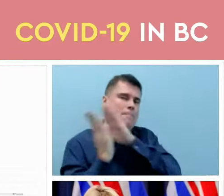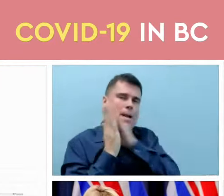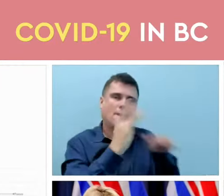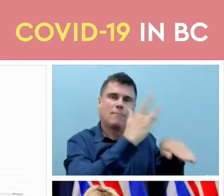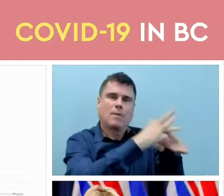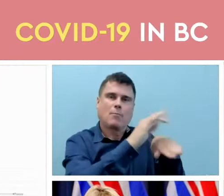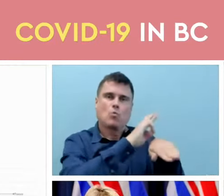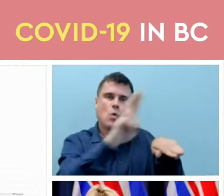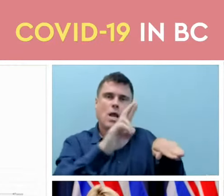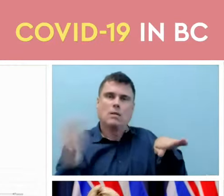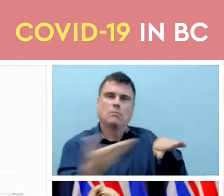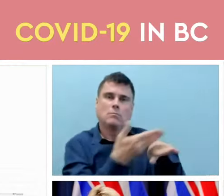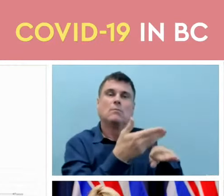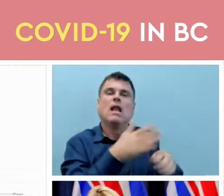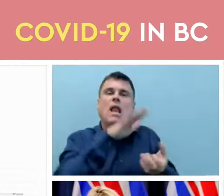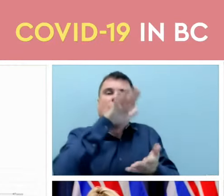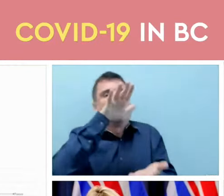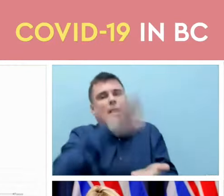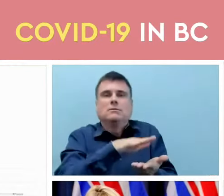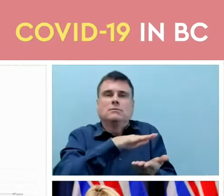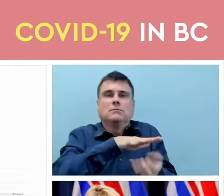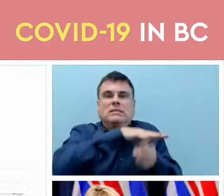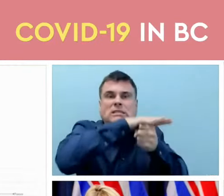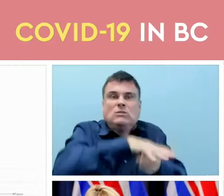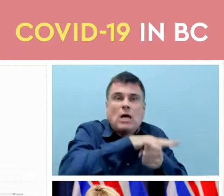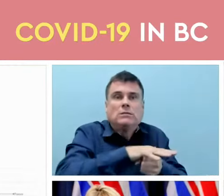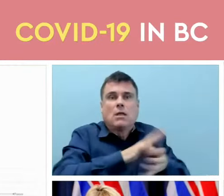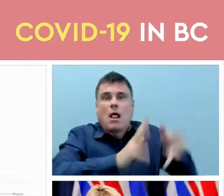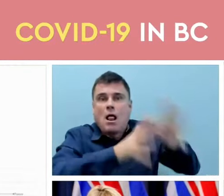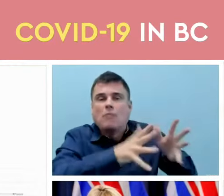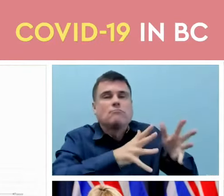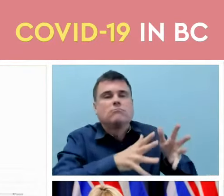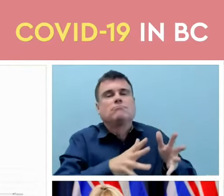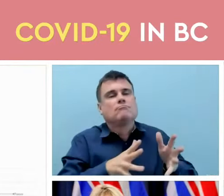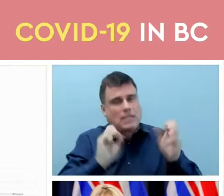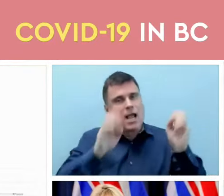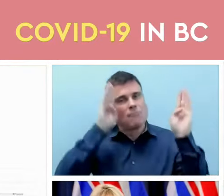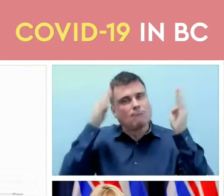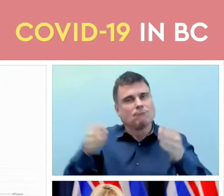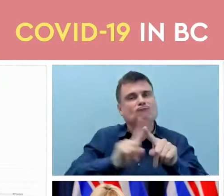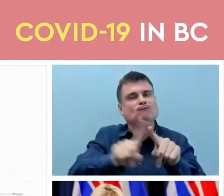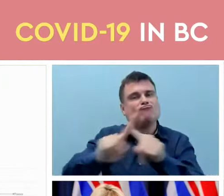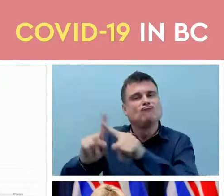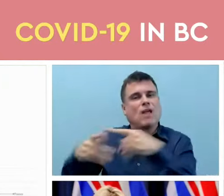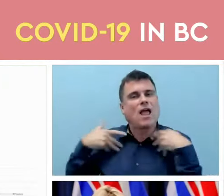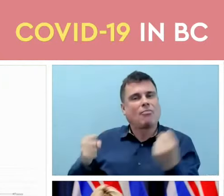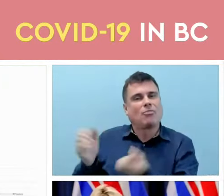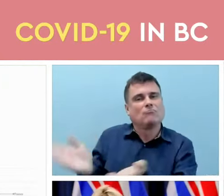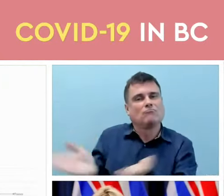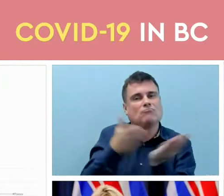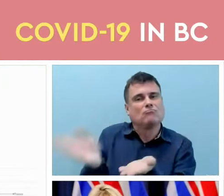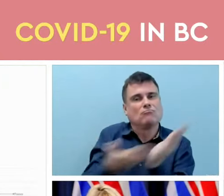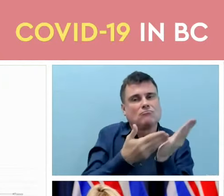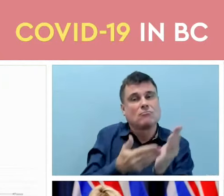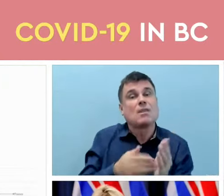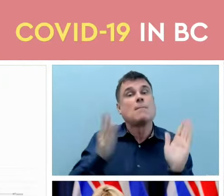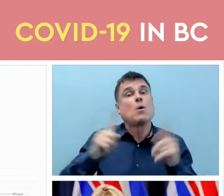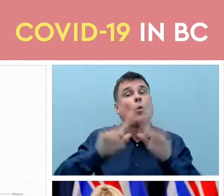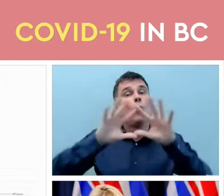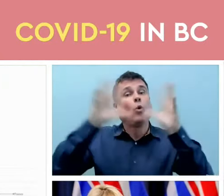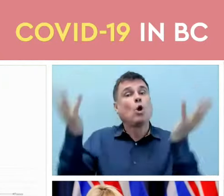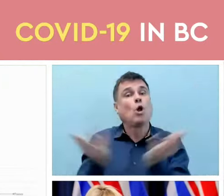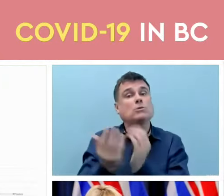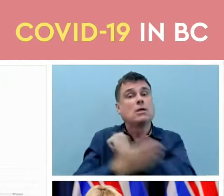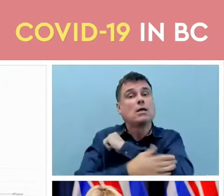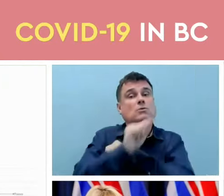And we see that we have a very similar low rate compared to other international jurisdictions. Also see a